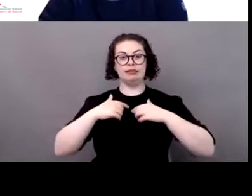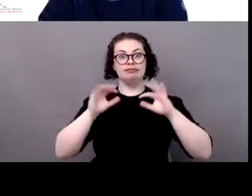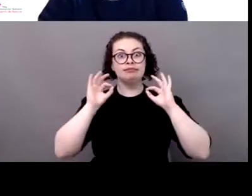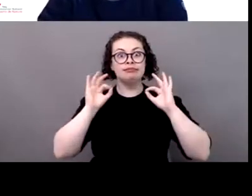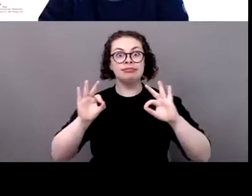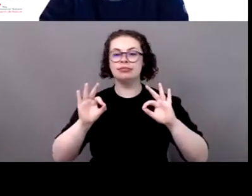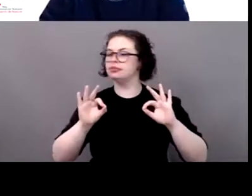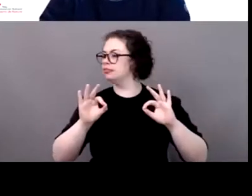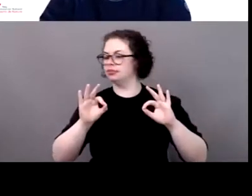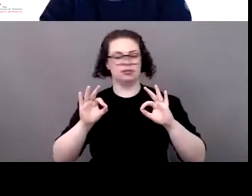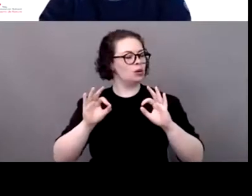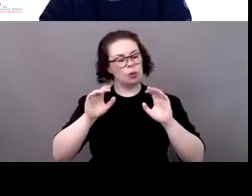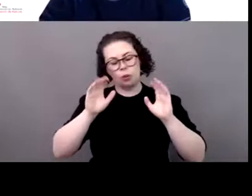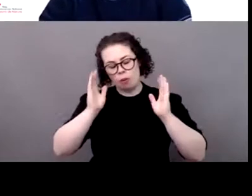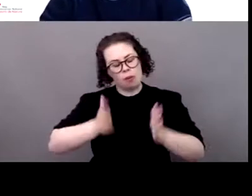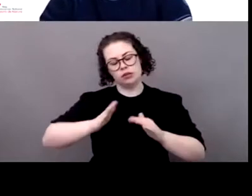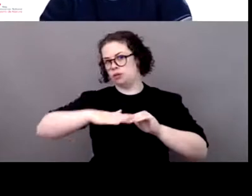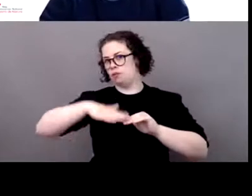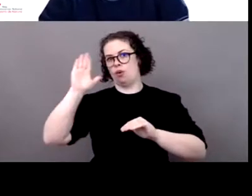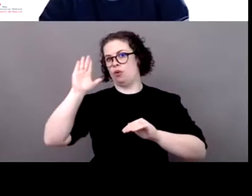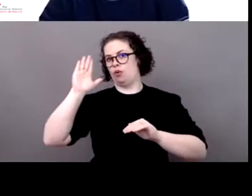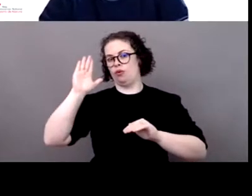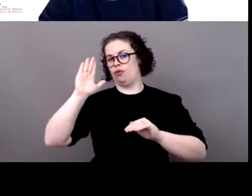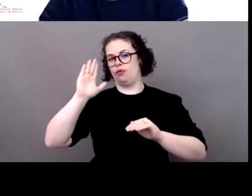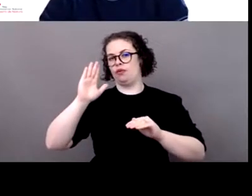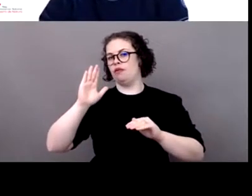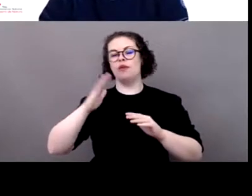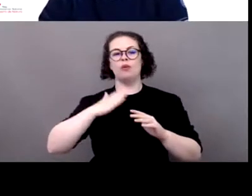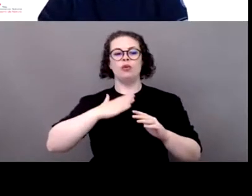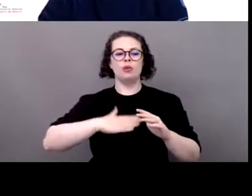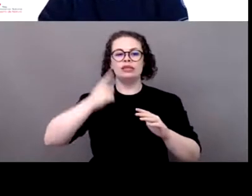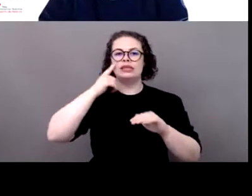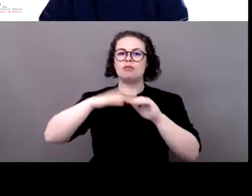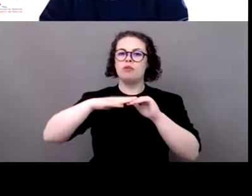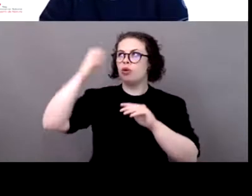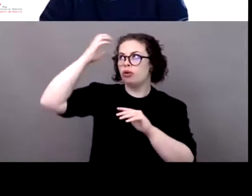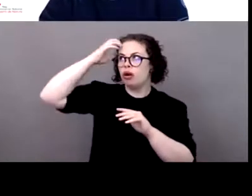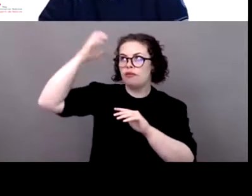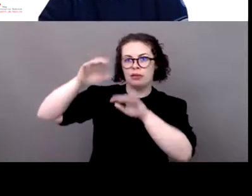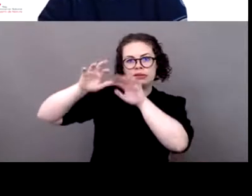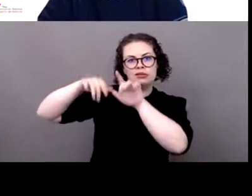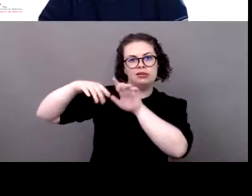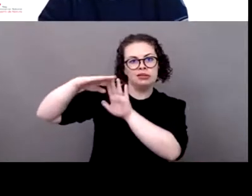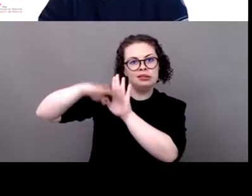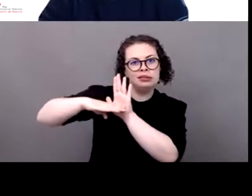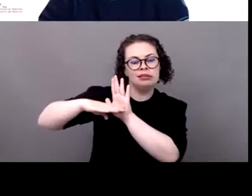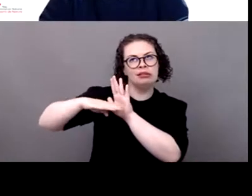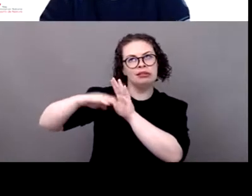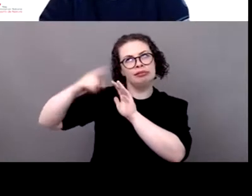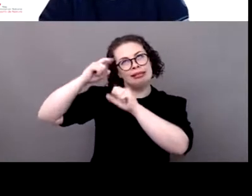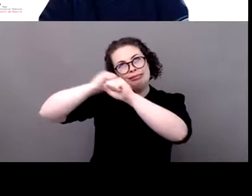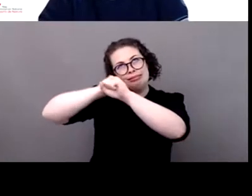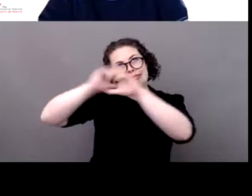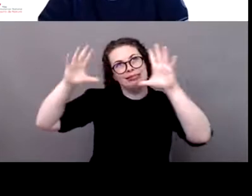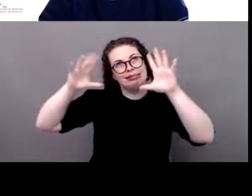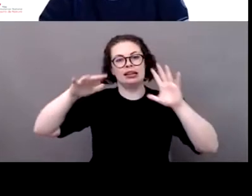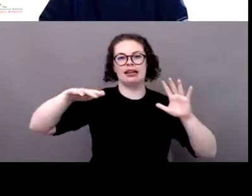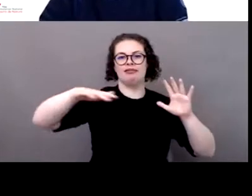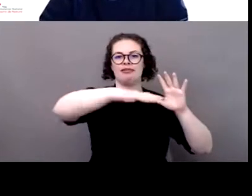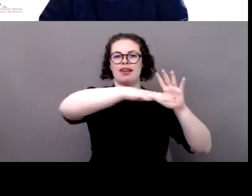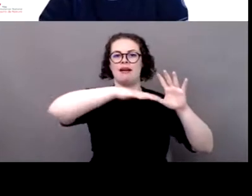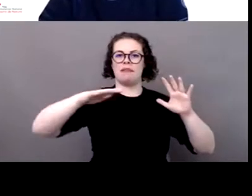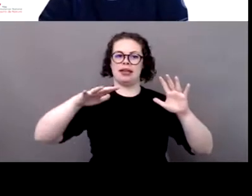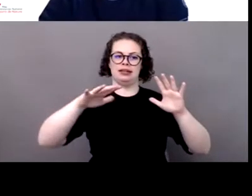would like to see an increased number of integrated policies on environmental impact,